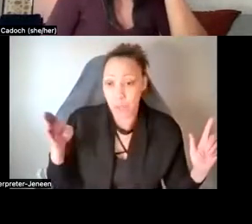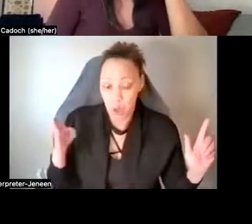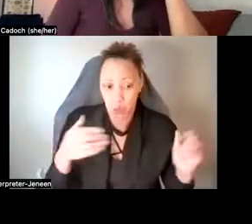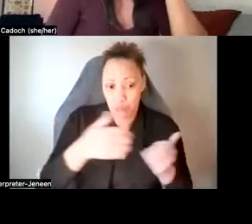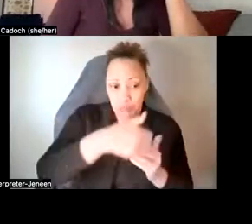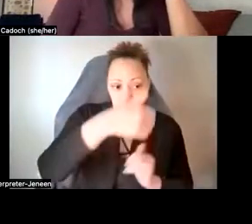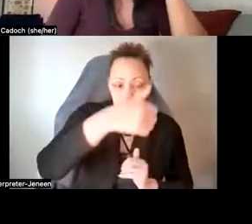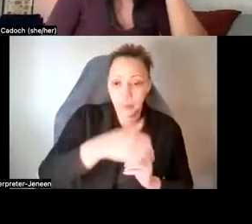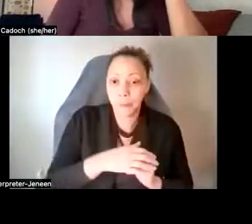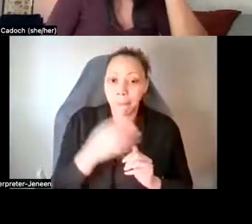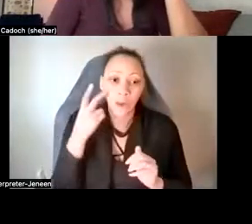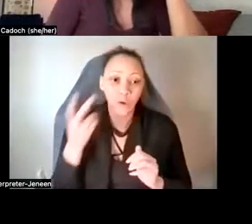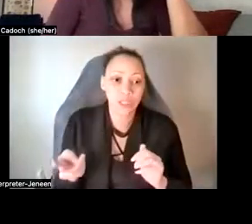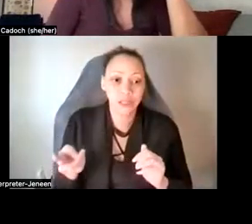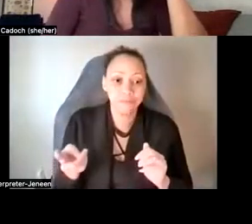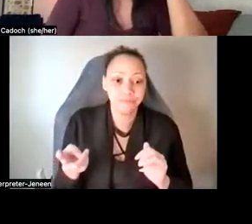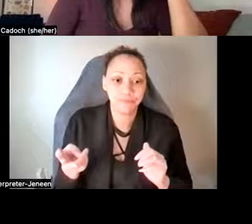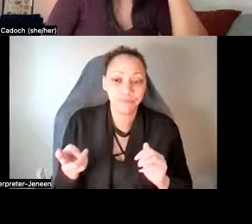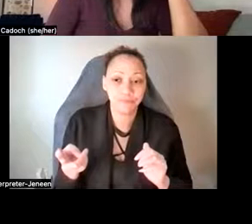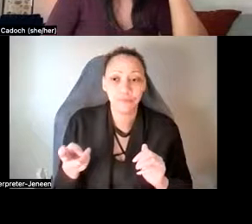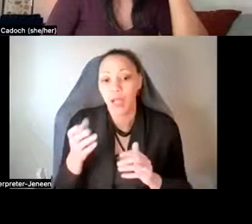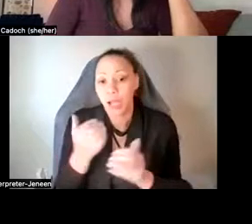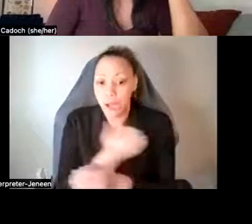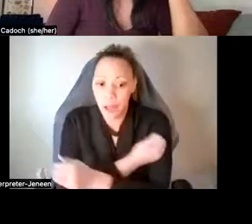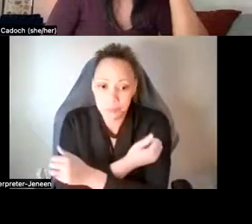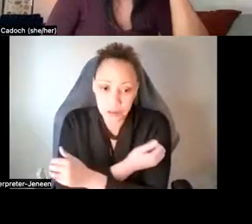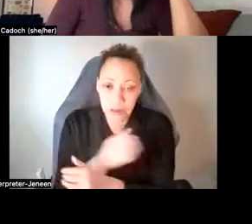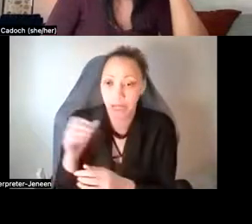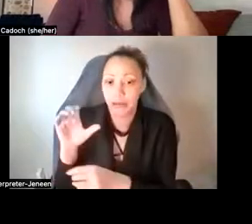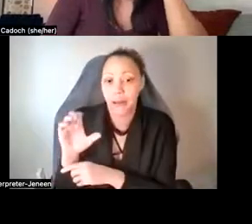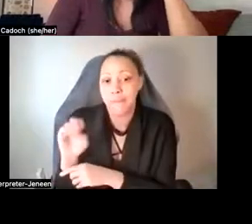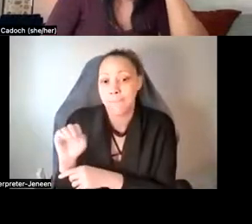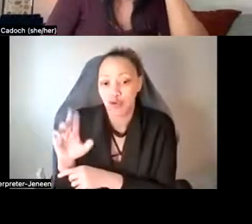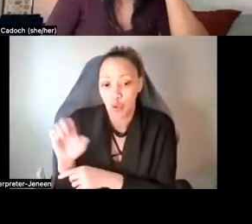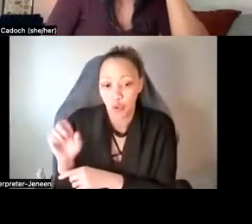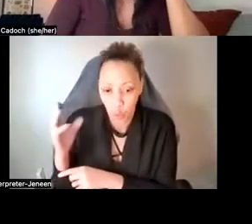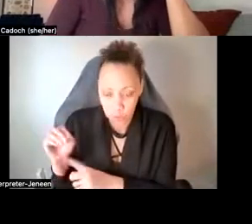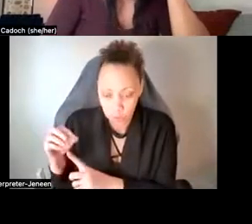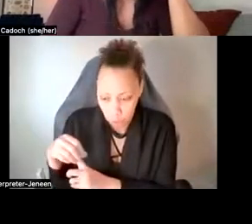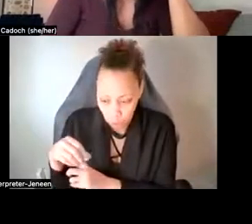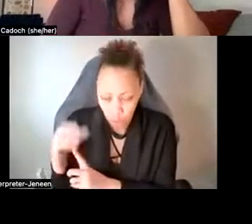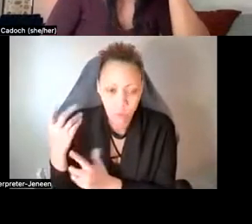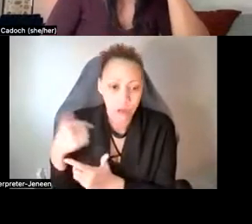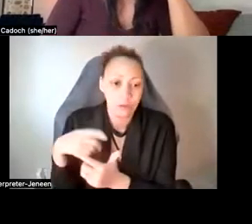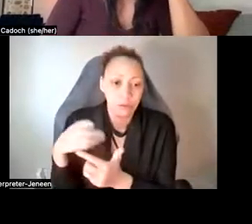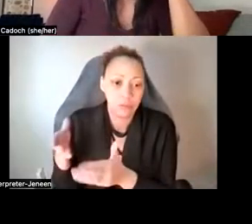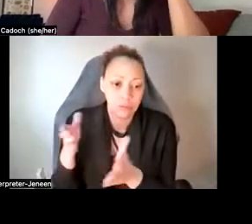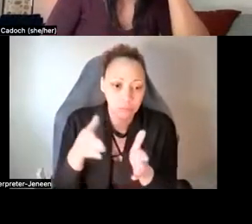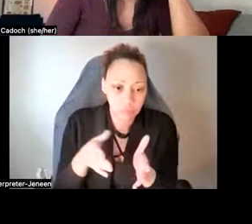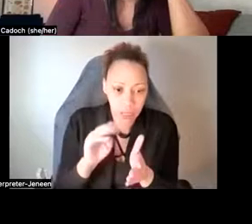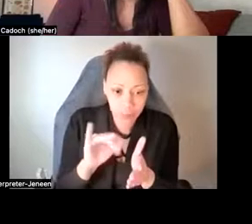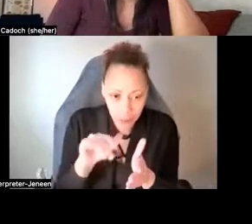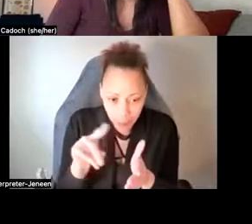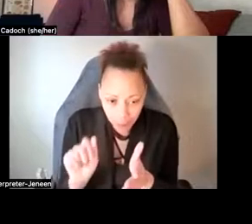here, uh, substances like mushrooms and LSD and ecstasy, which is MDMA, um, really